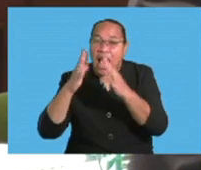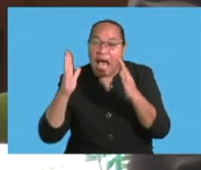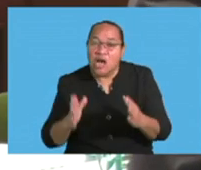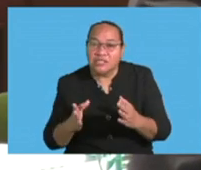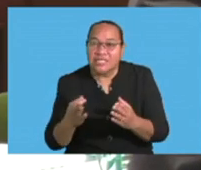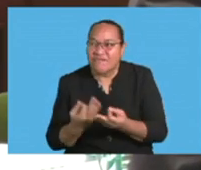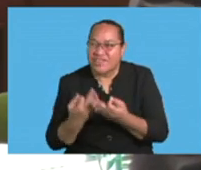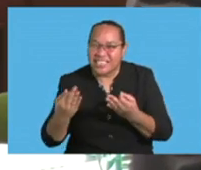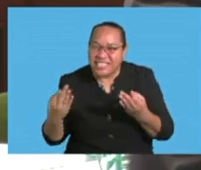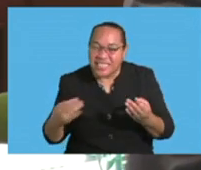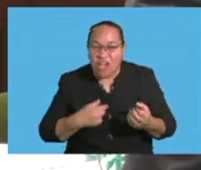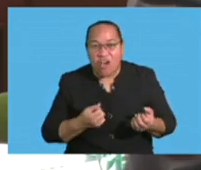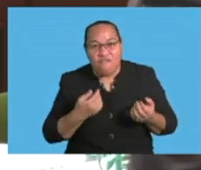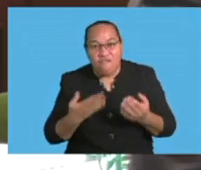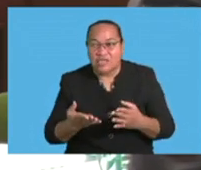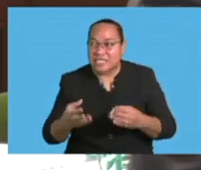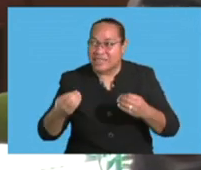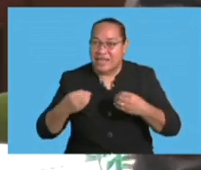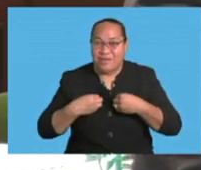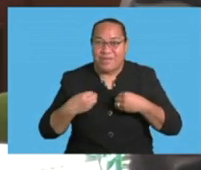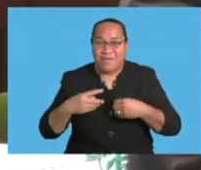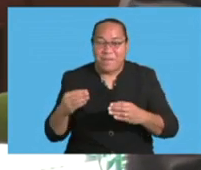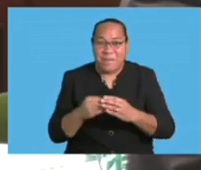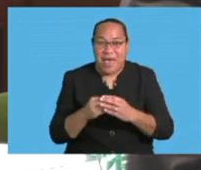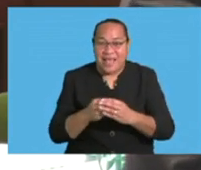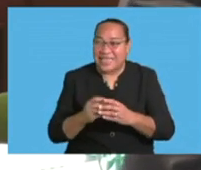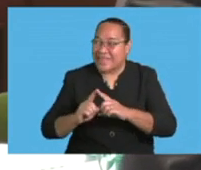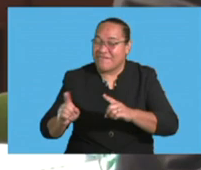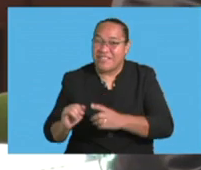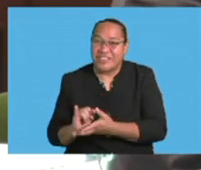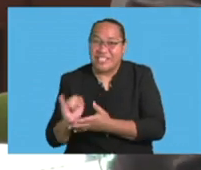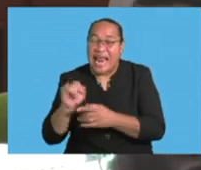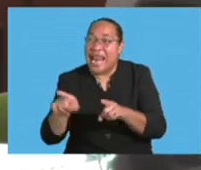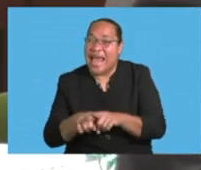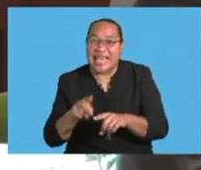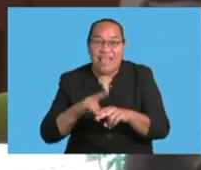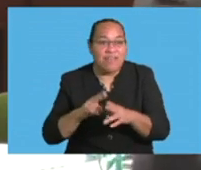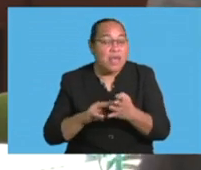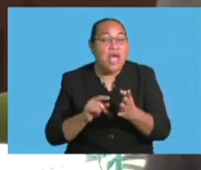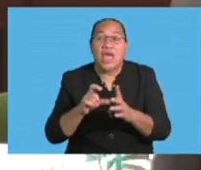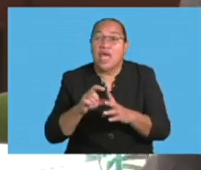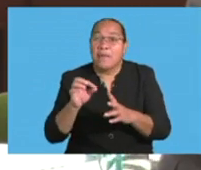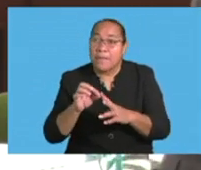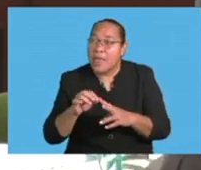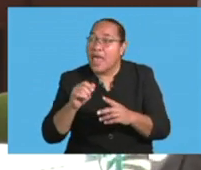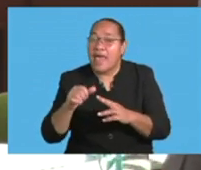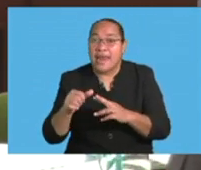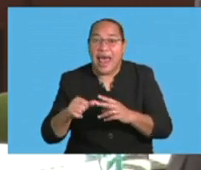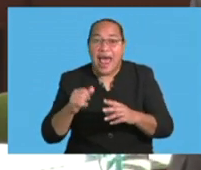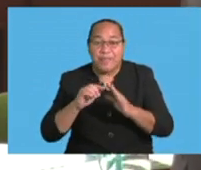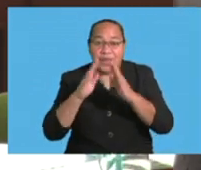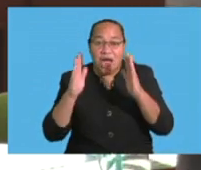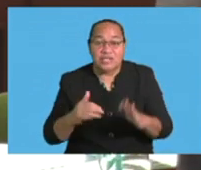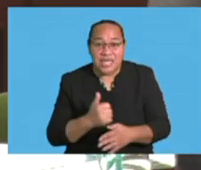It offers commercial banks and other financial institutions such as FDB and Housing Authority. When the RBF